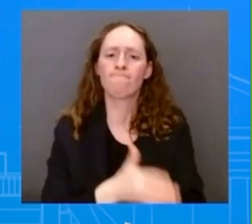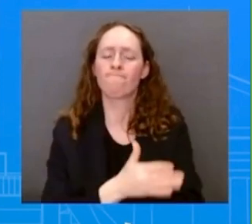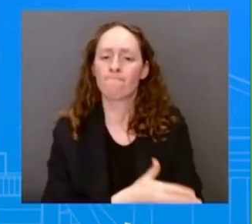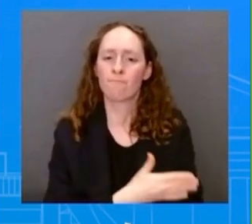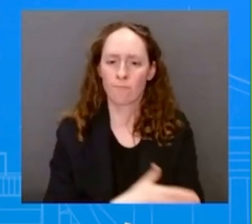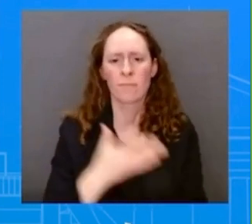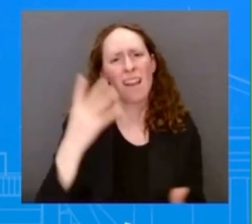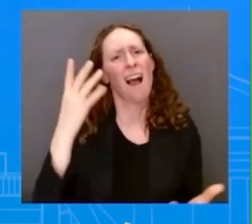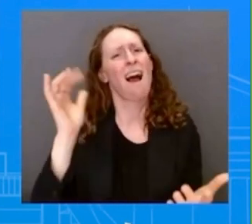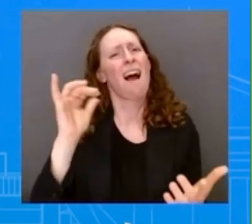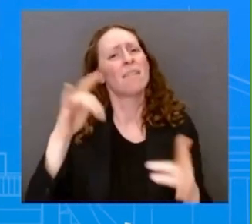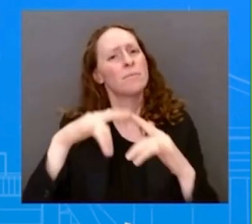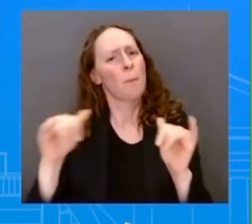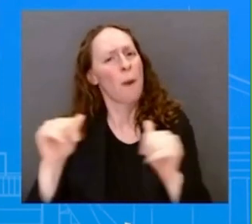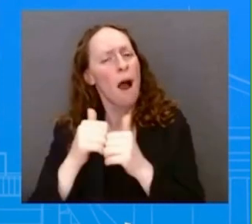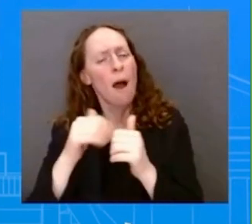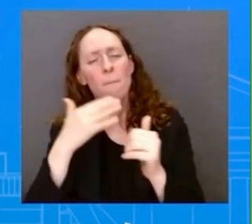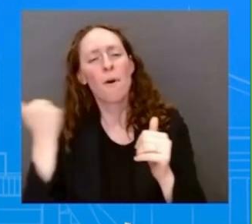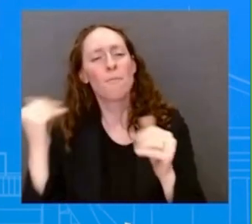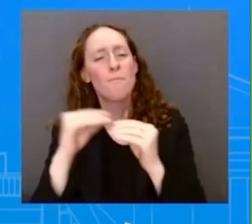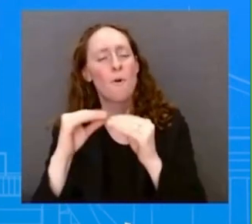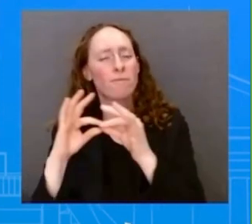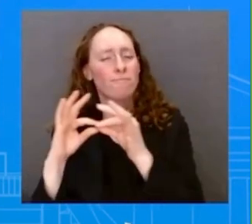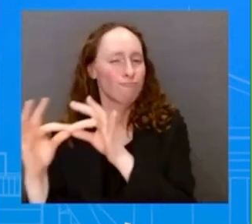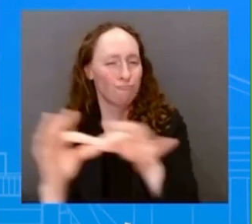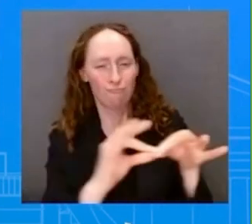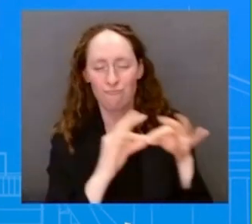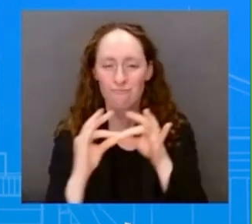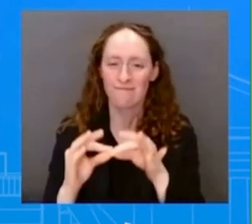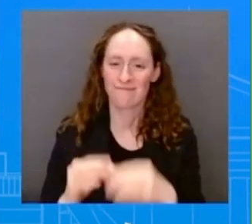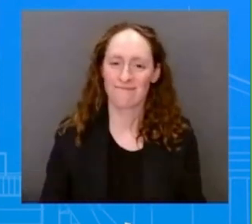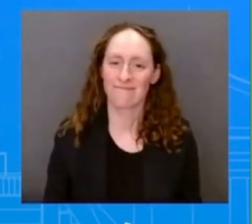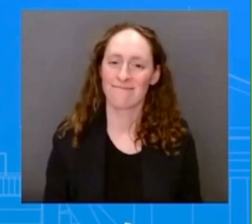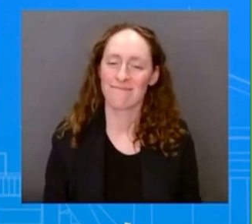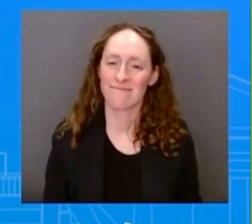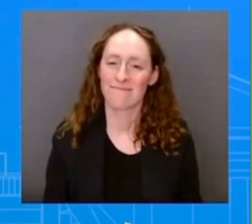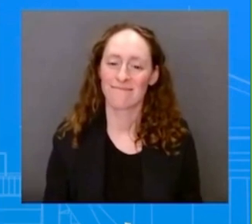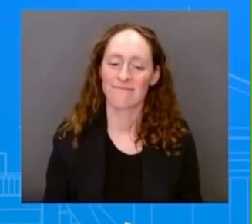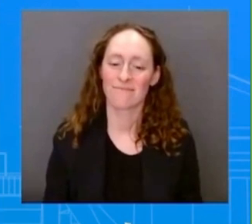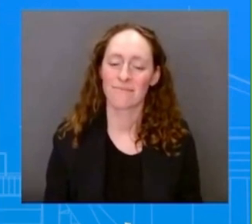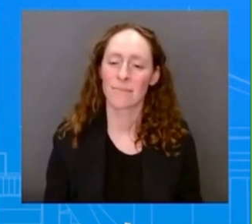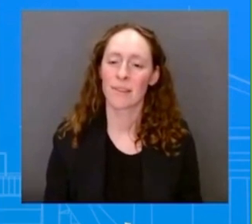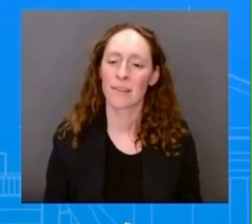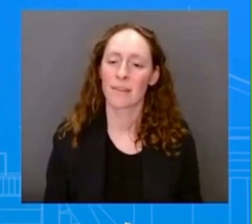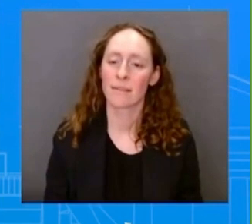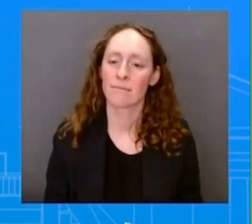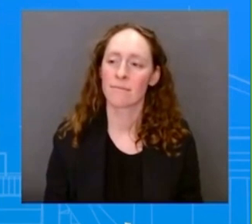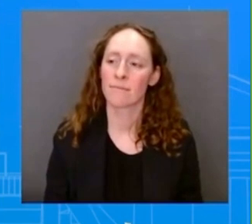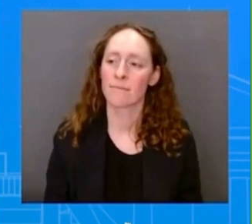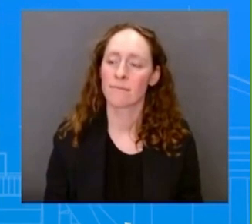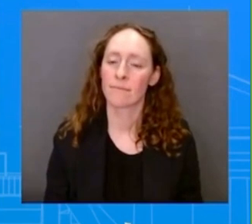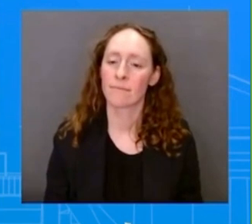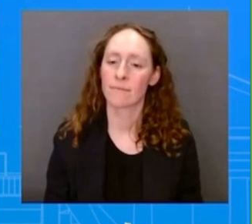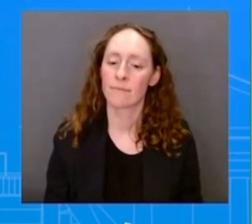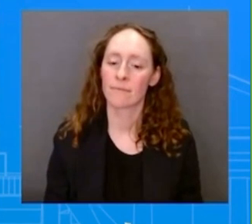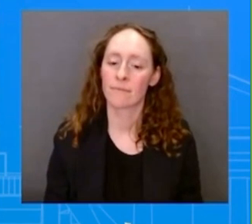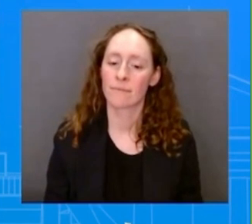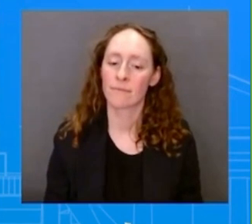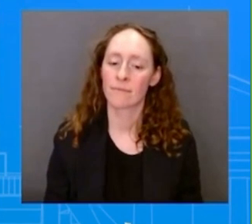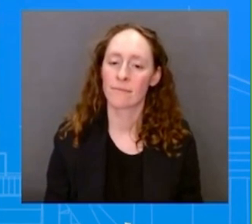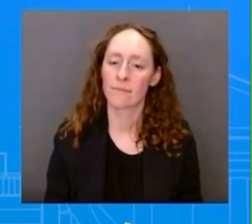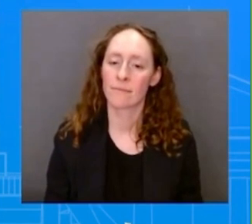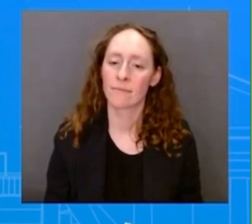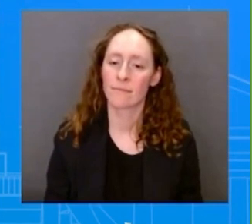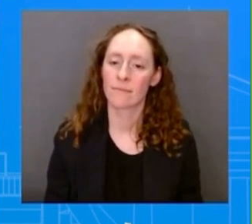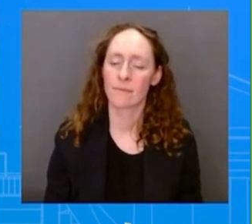Thanks Kirby. Just, just two quick ones. First on Israel, just for clarity in terms of the President's remarks yesterday. You guys have been consistent